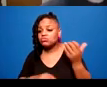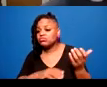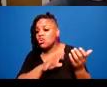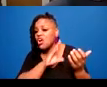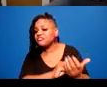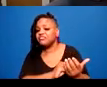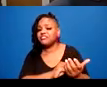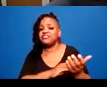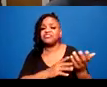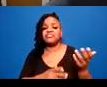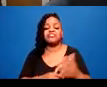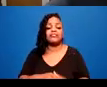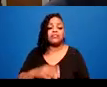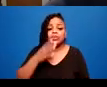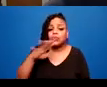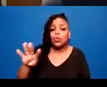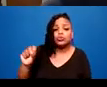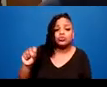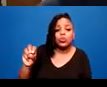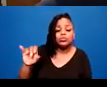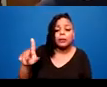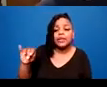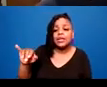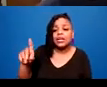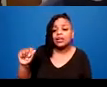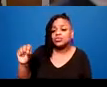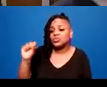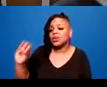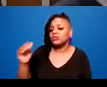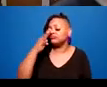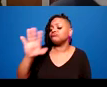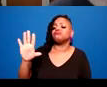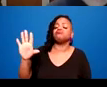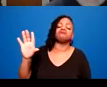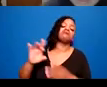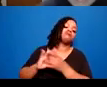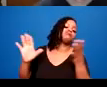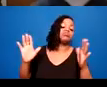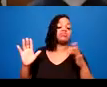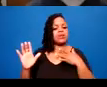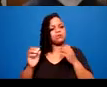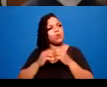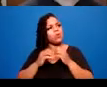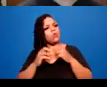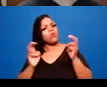where it feels safer to not engage with what's happening.